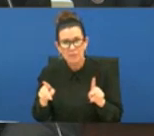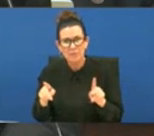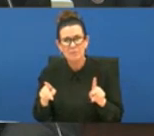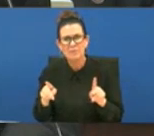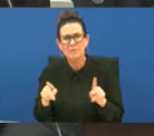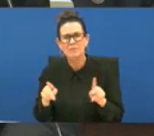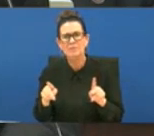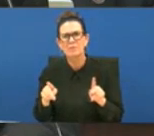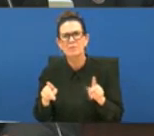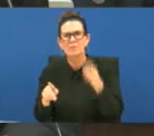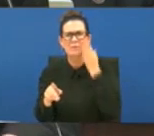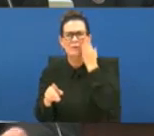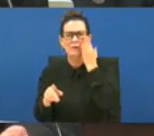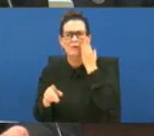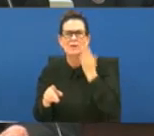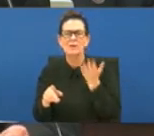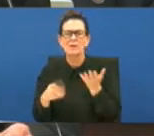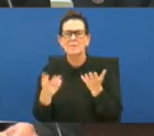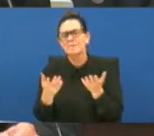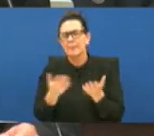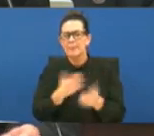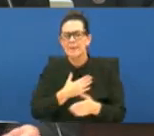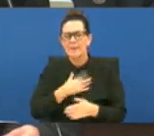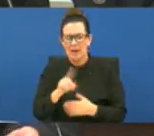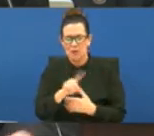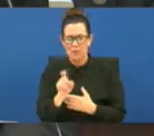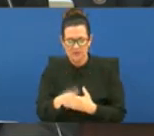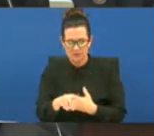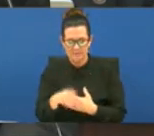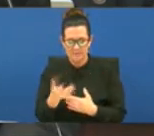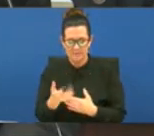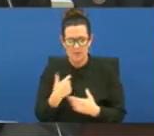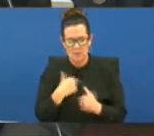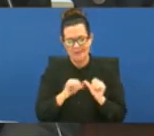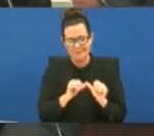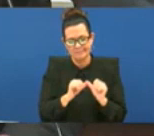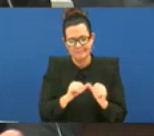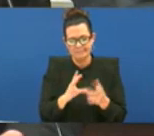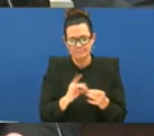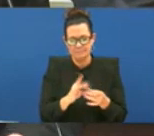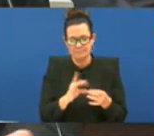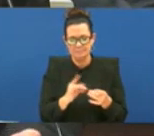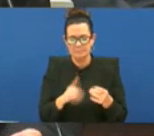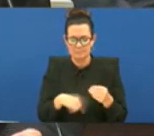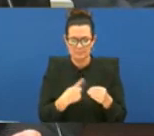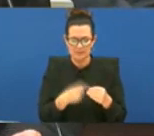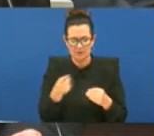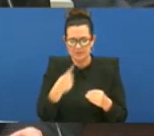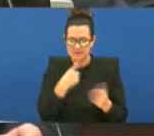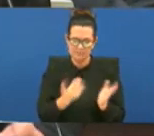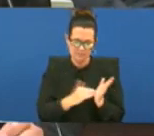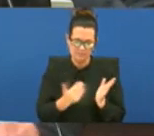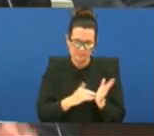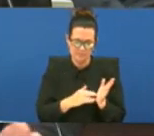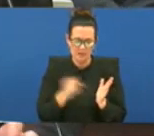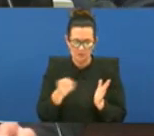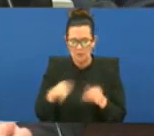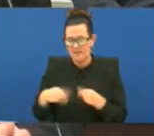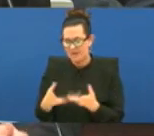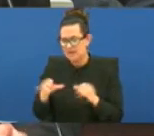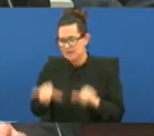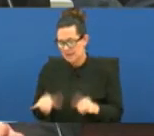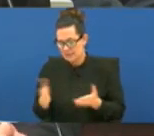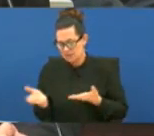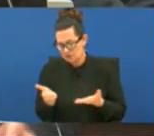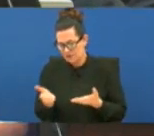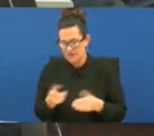so what i'm asking is we keep talking about the uh you've said it over and over you're providing the same services